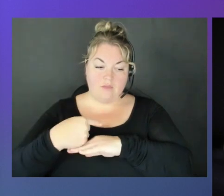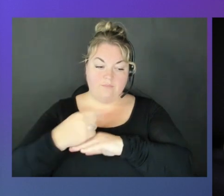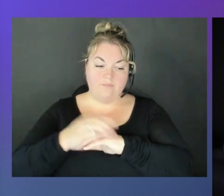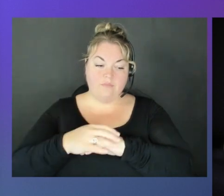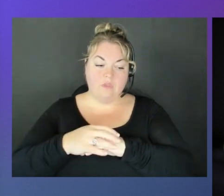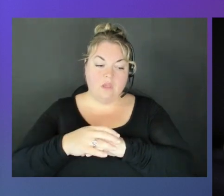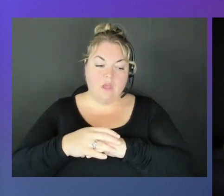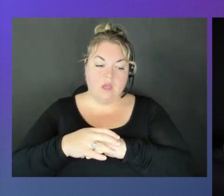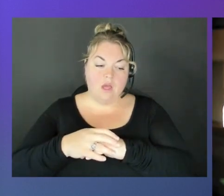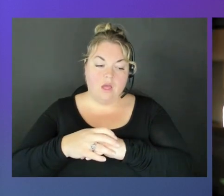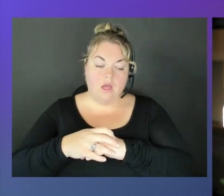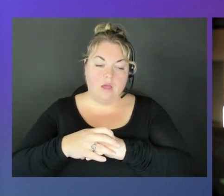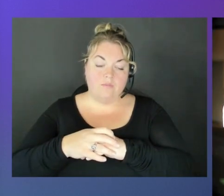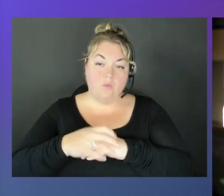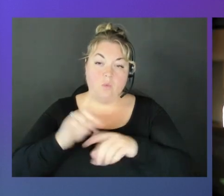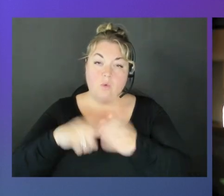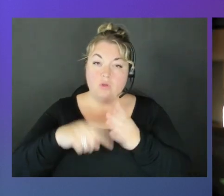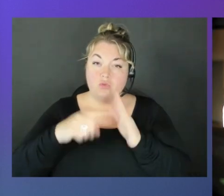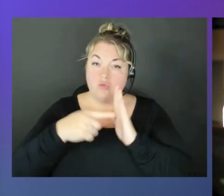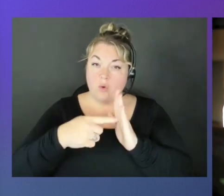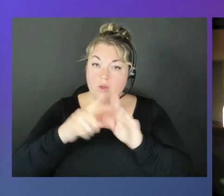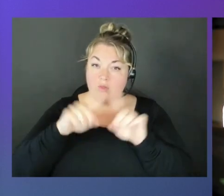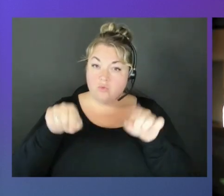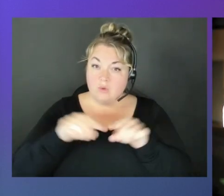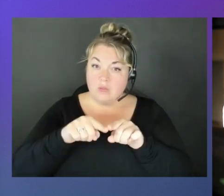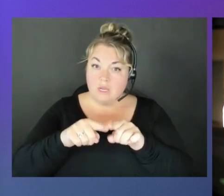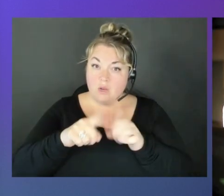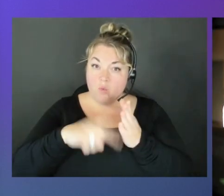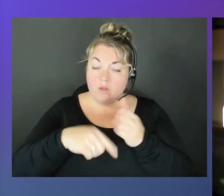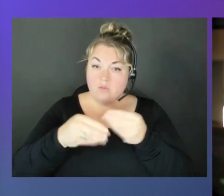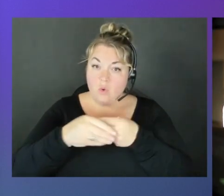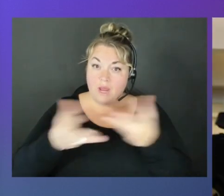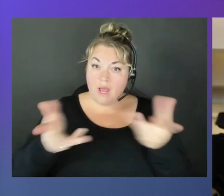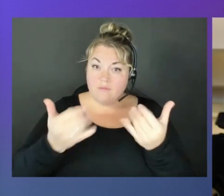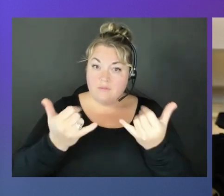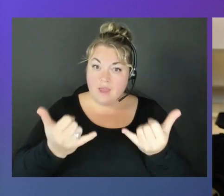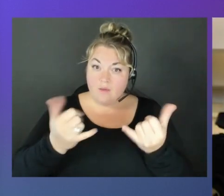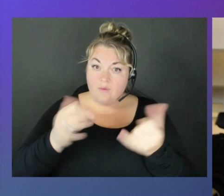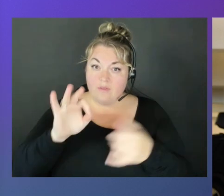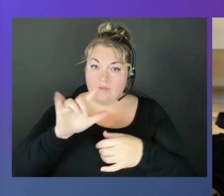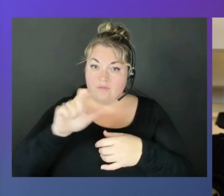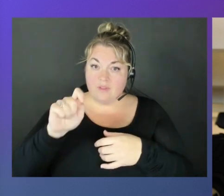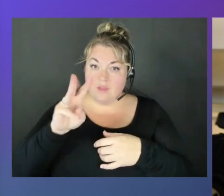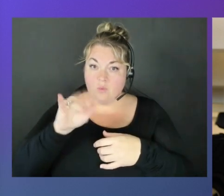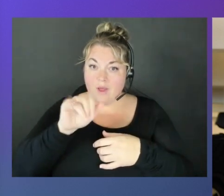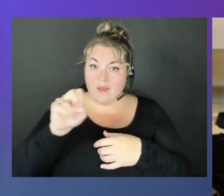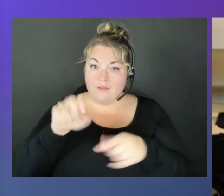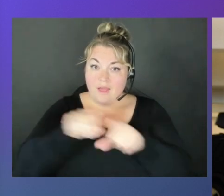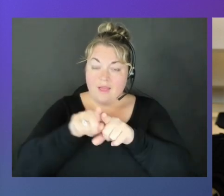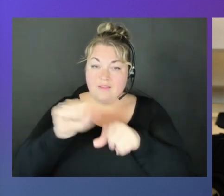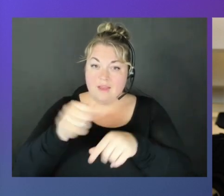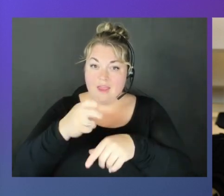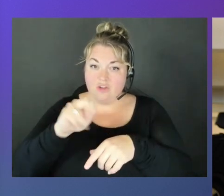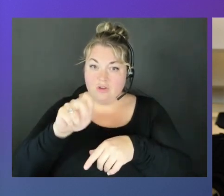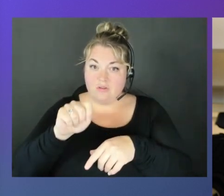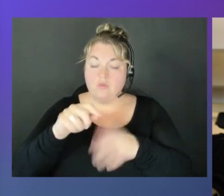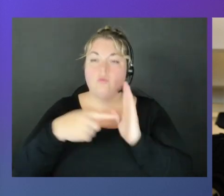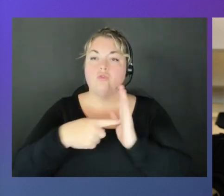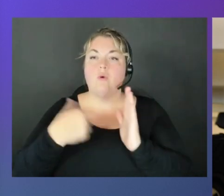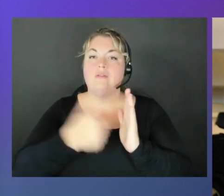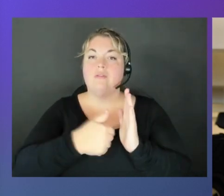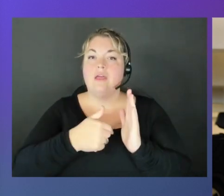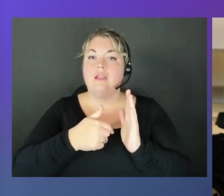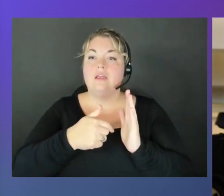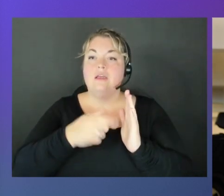screen essentially is what's going on in the FleetWise Edge agent. We're showing that it's decoding